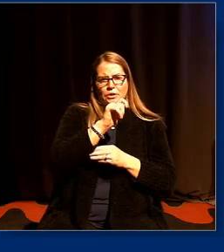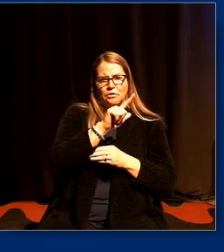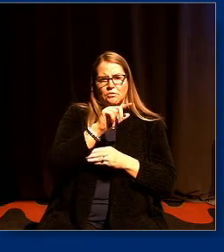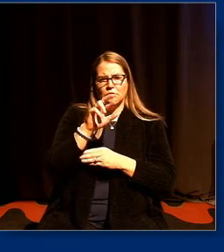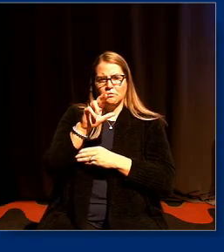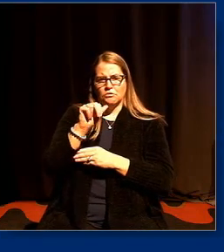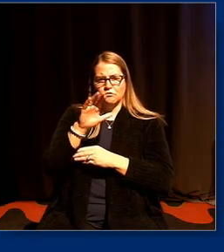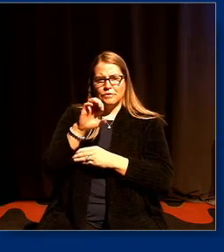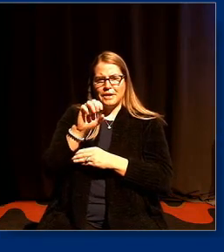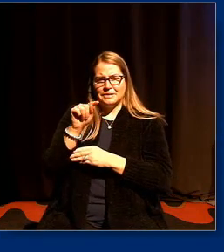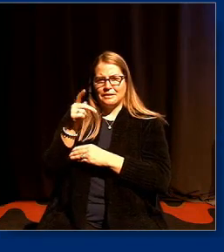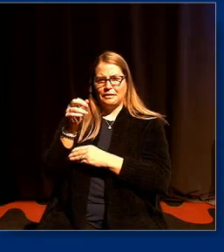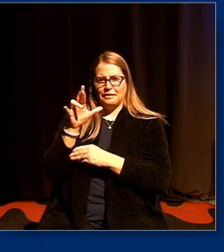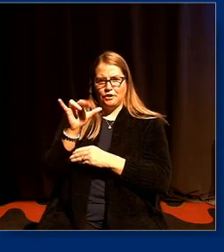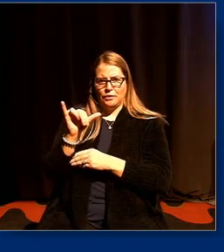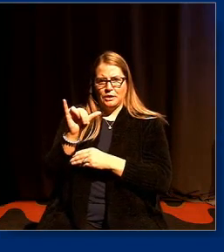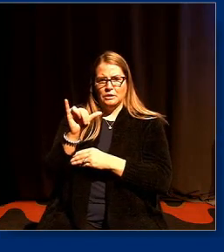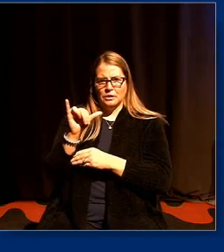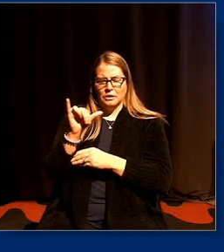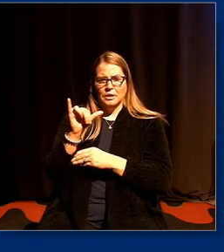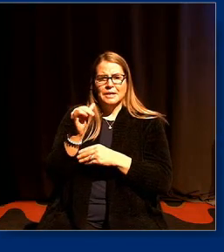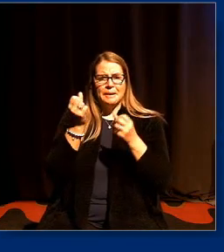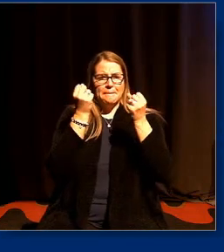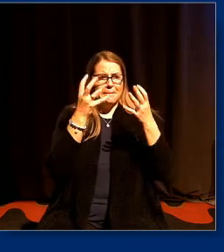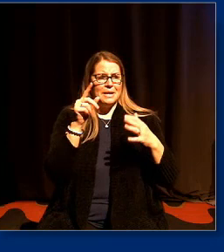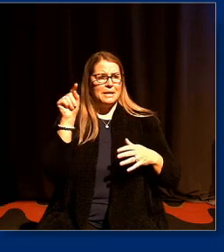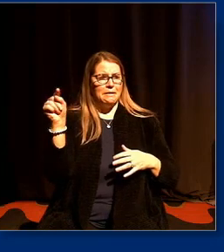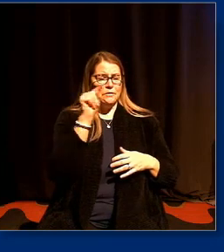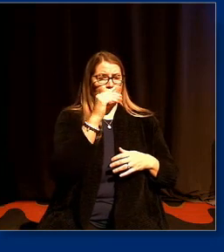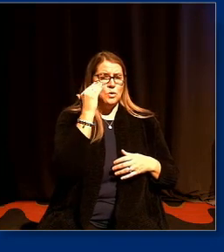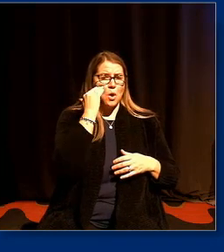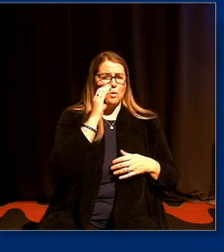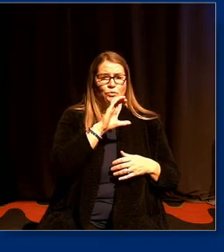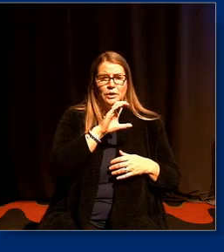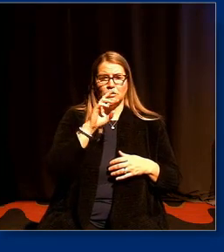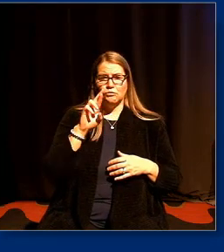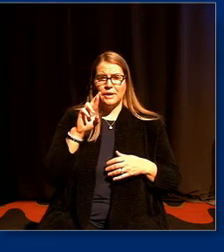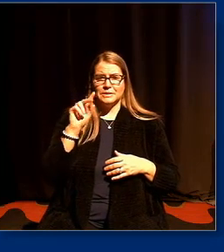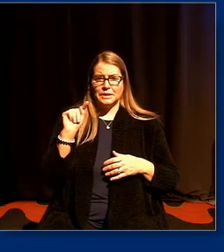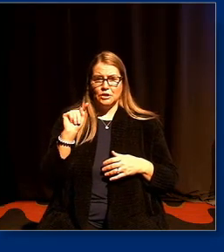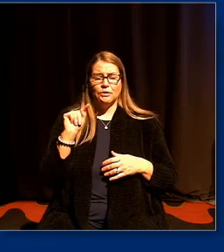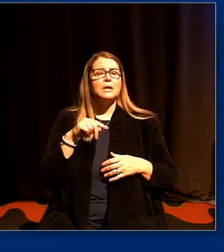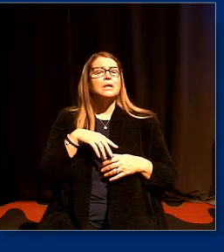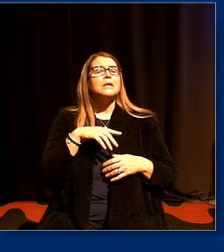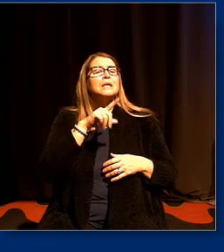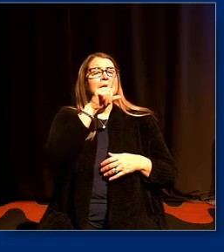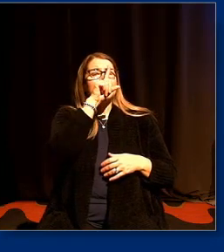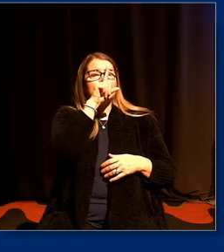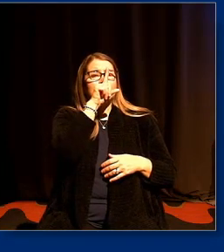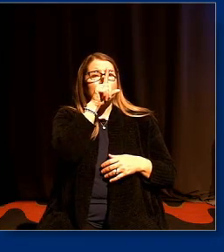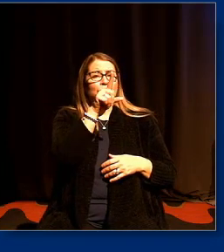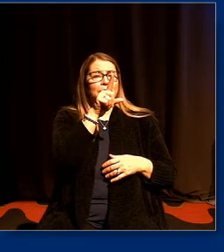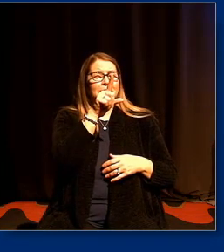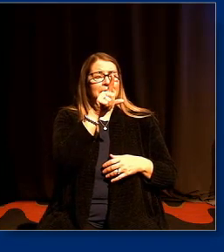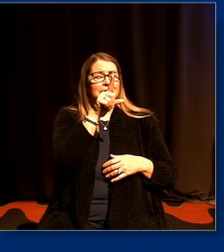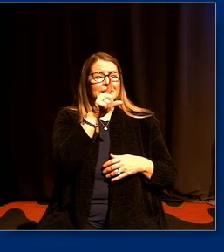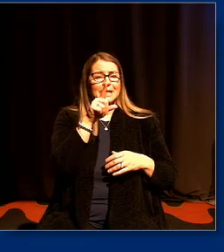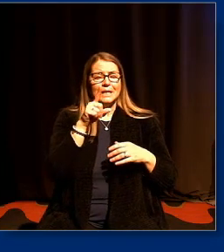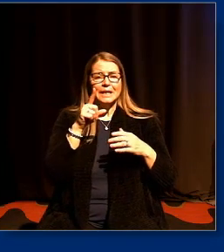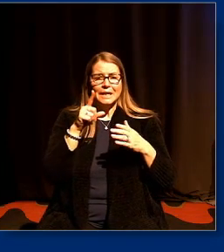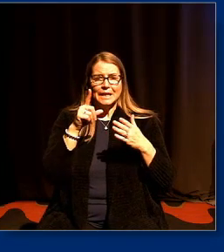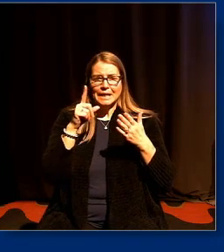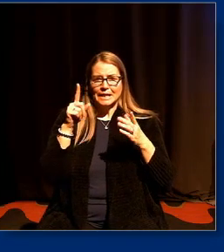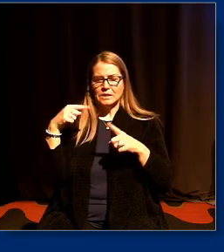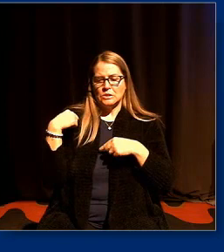i mean it as as many people in the room know it started in the the 80s and it's a it's always